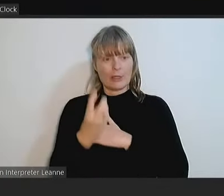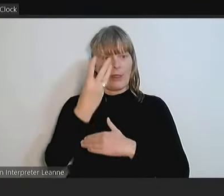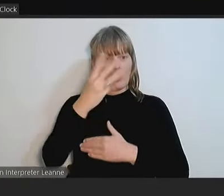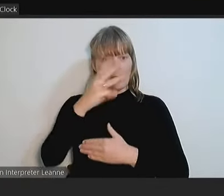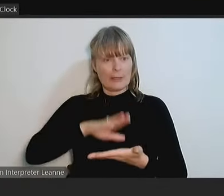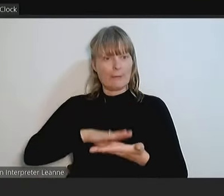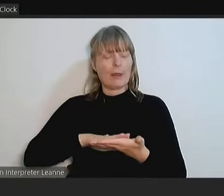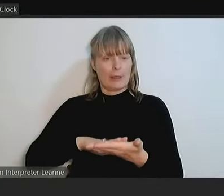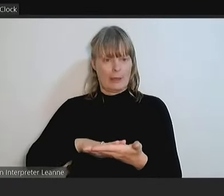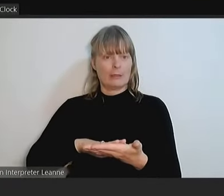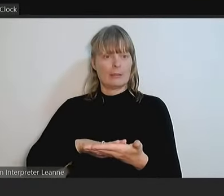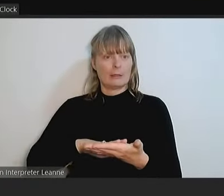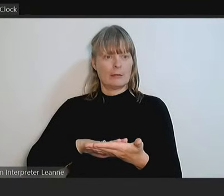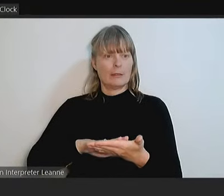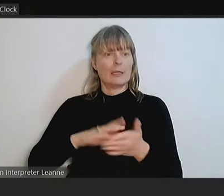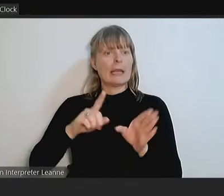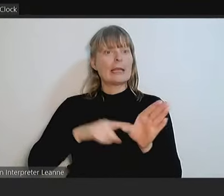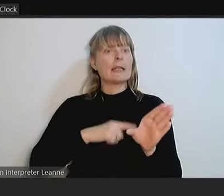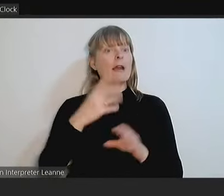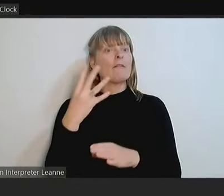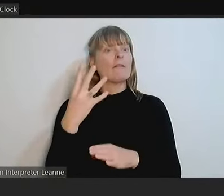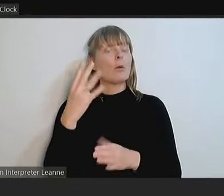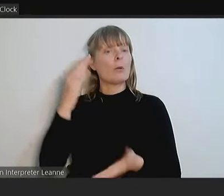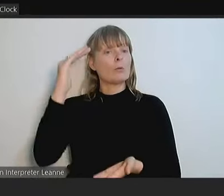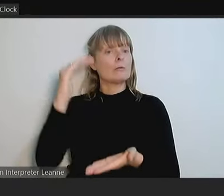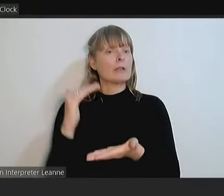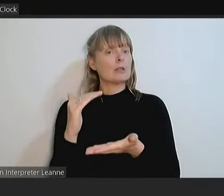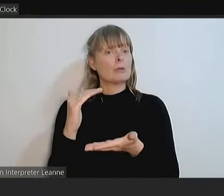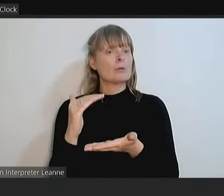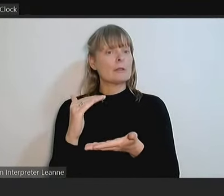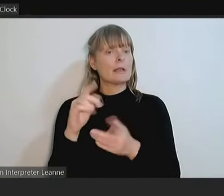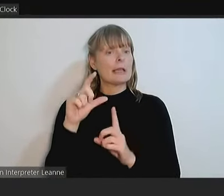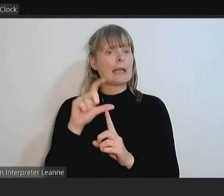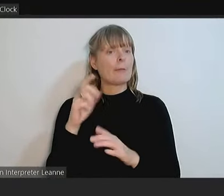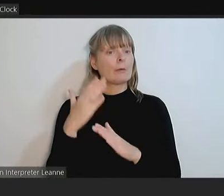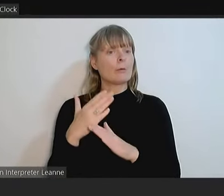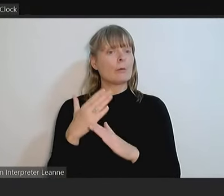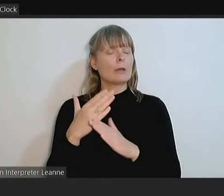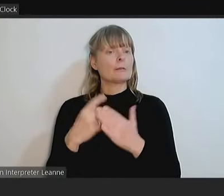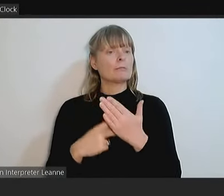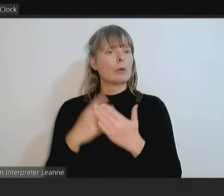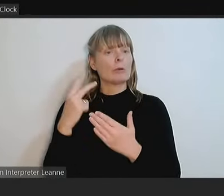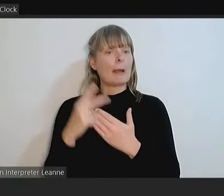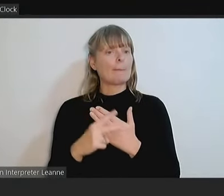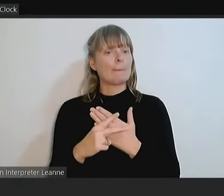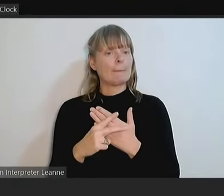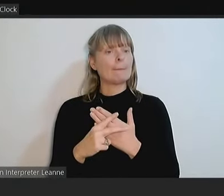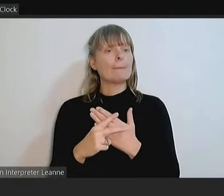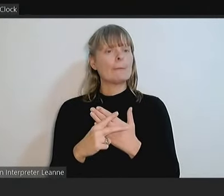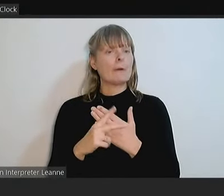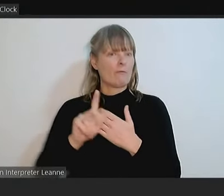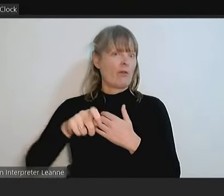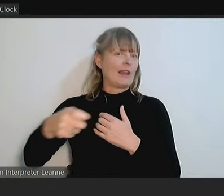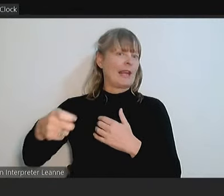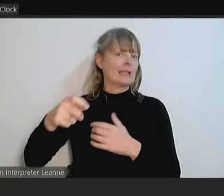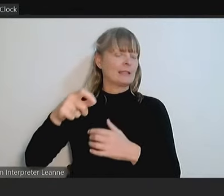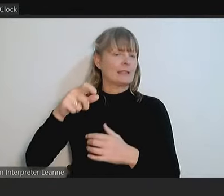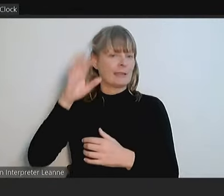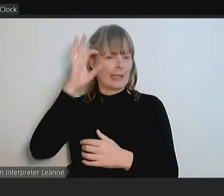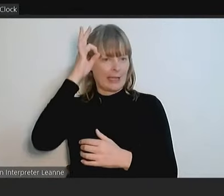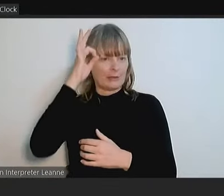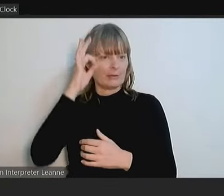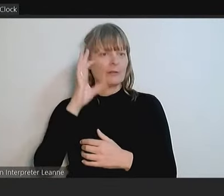And in year four it will reduce your capital works program, which is for the next Council, from $34